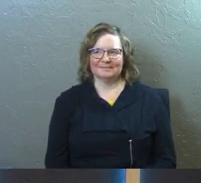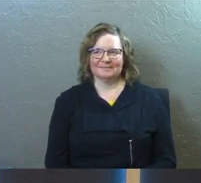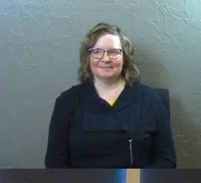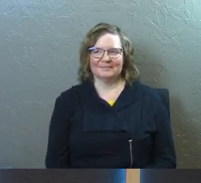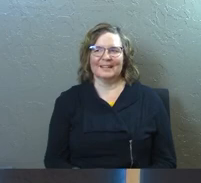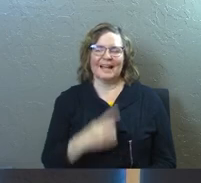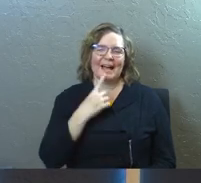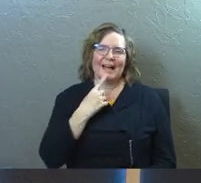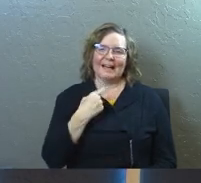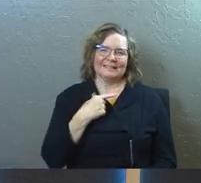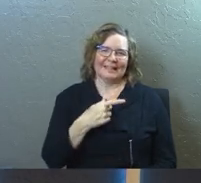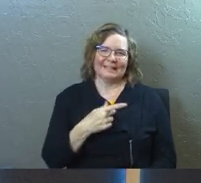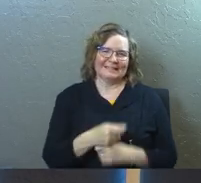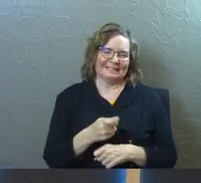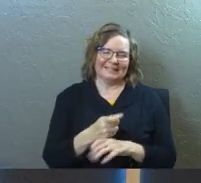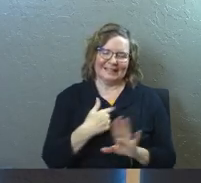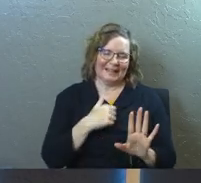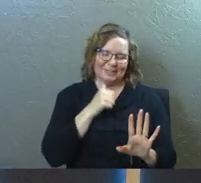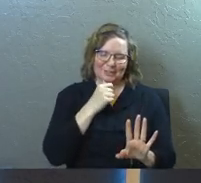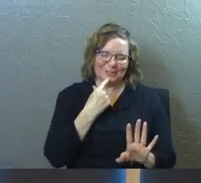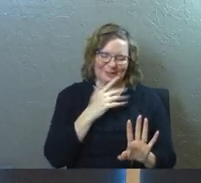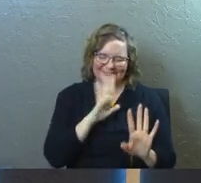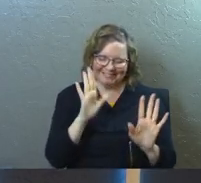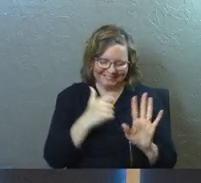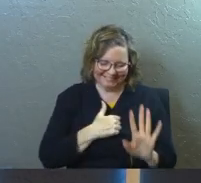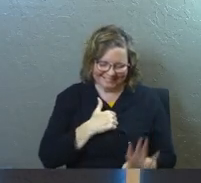I say things off the cuff and I shouldn't do it.